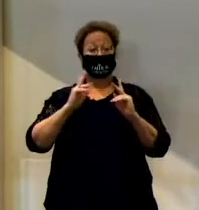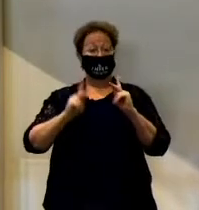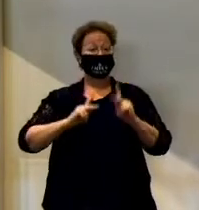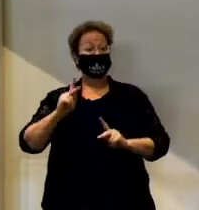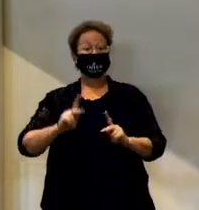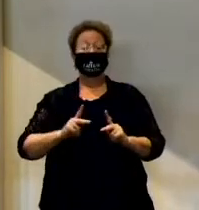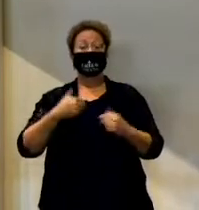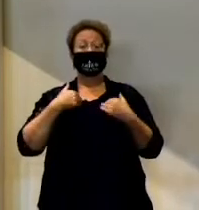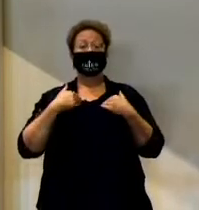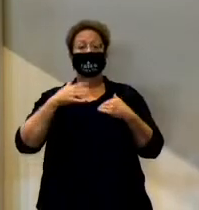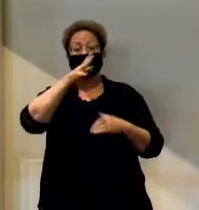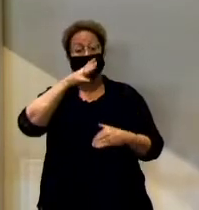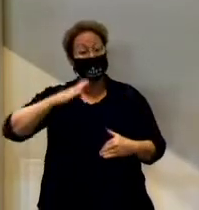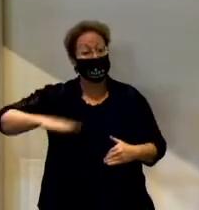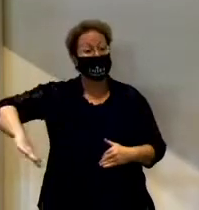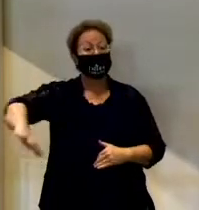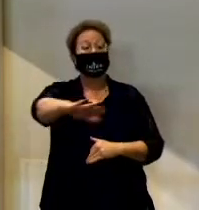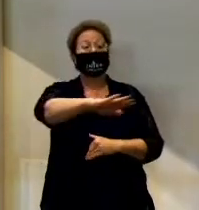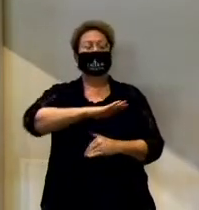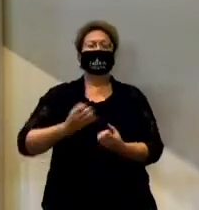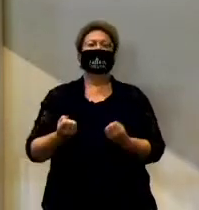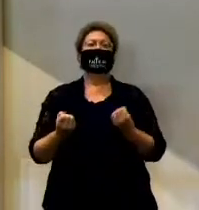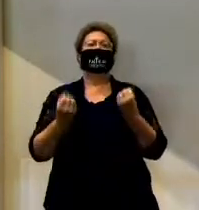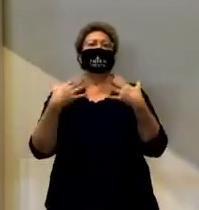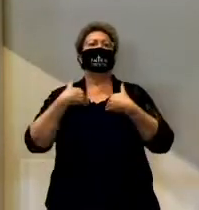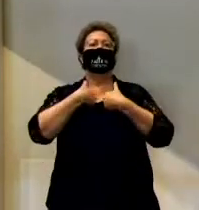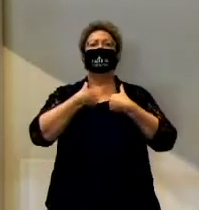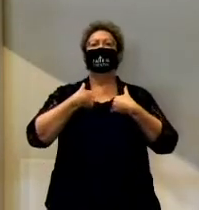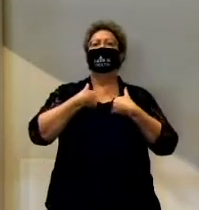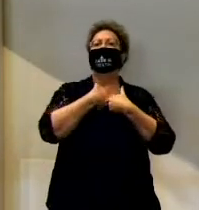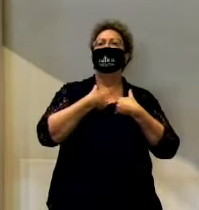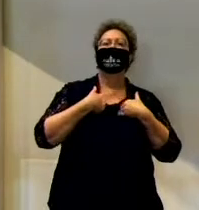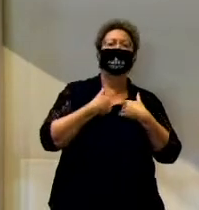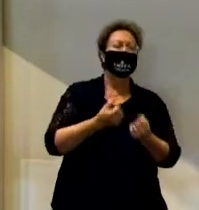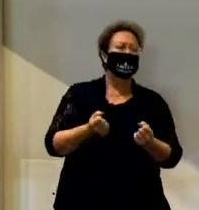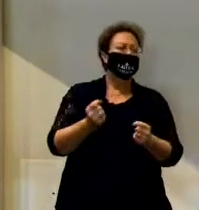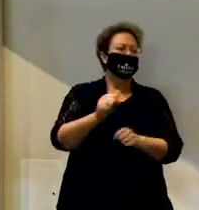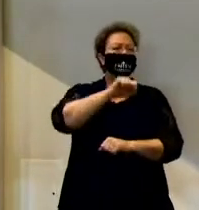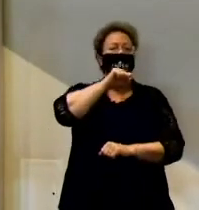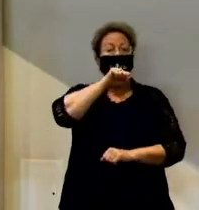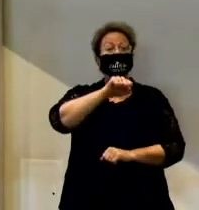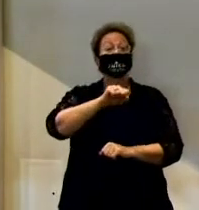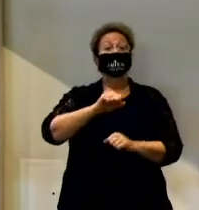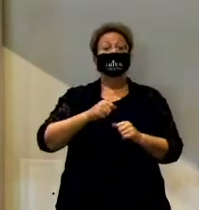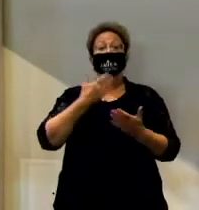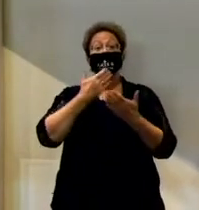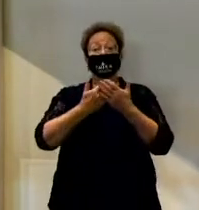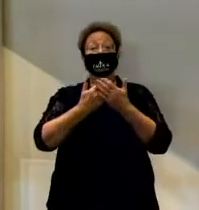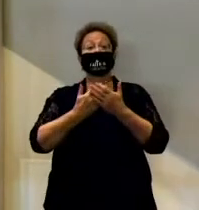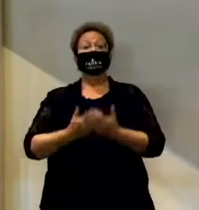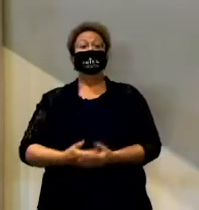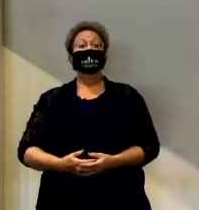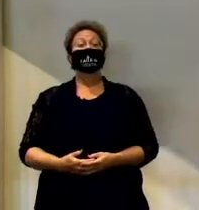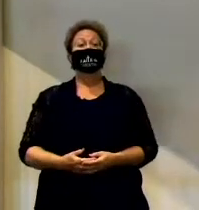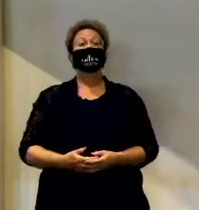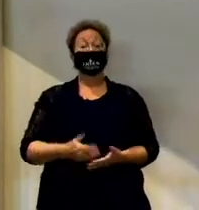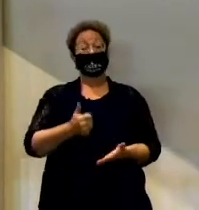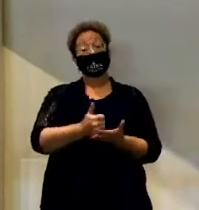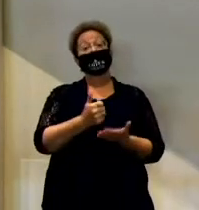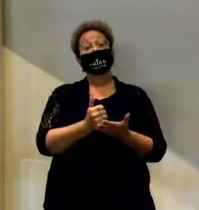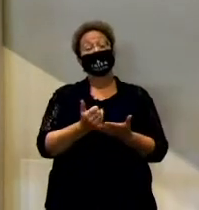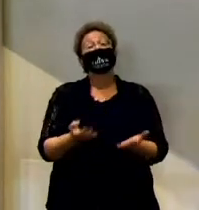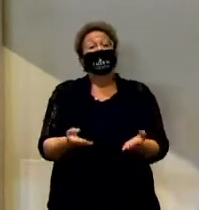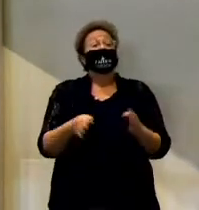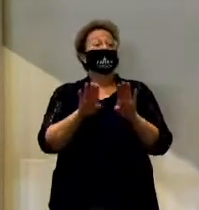have a ranch with lots of animals, which is perfect for boys, and you could tell it was it was really a match made in heaven. So that helped to bring some